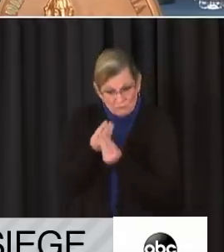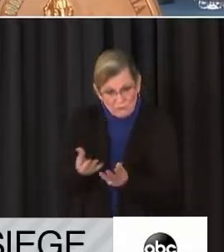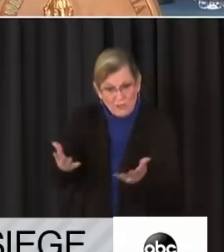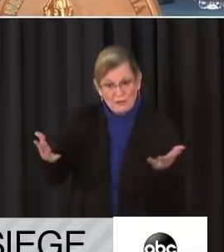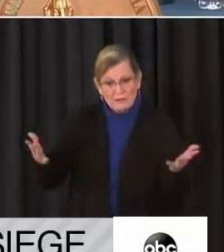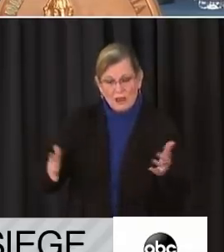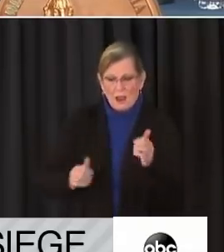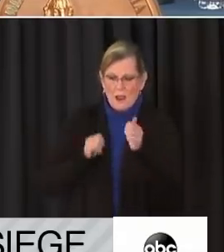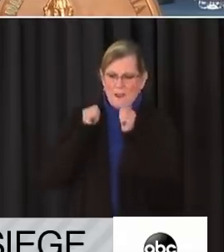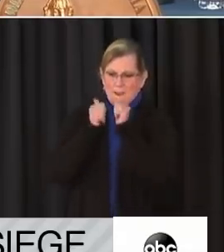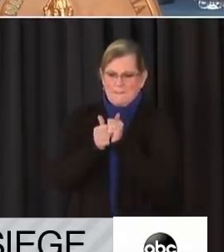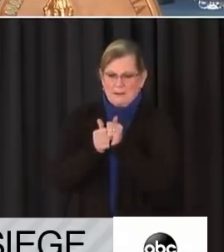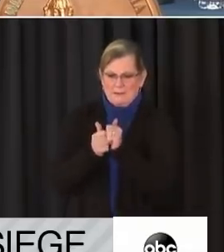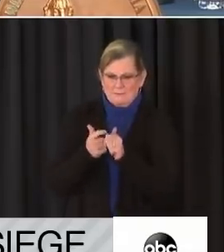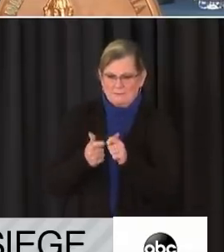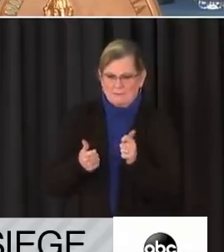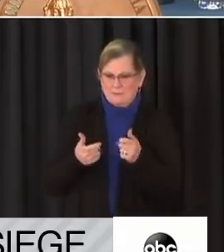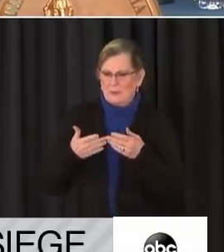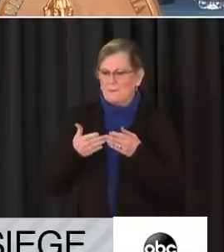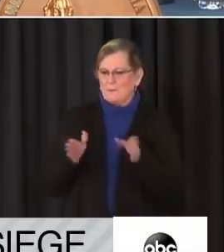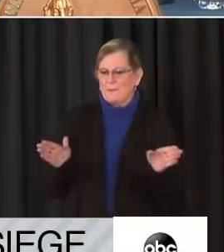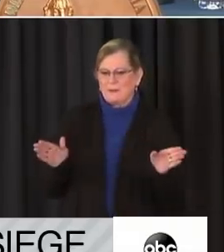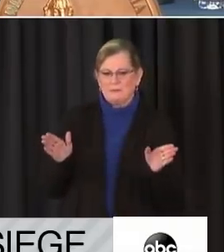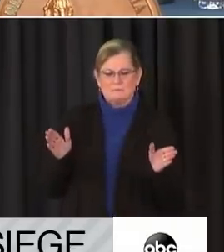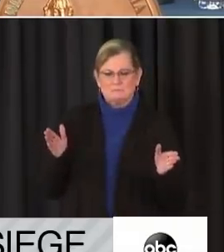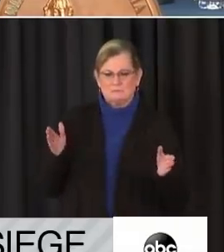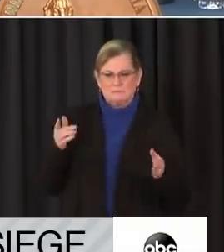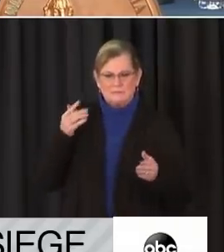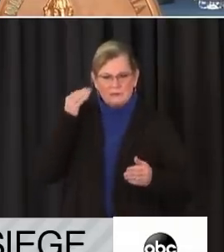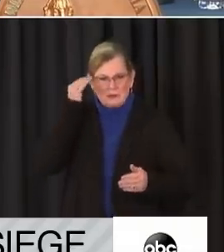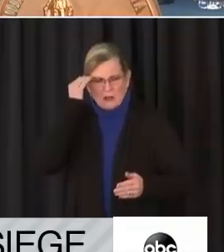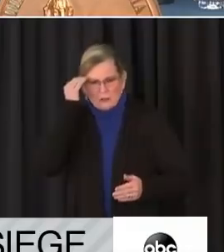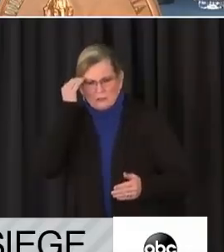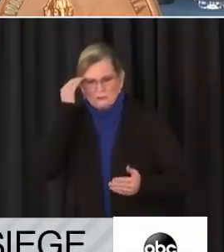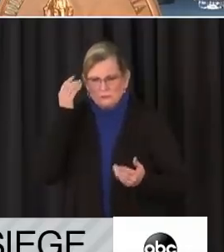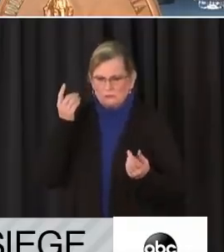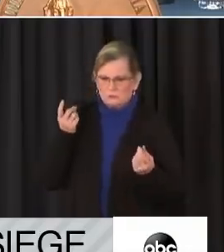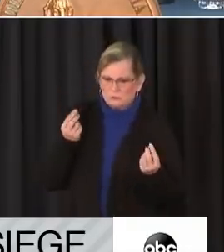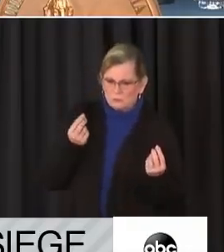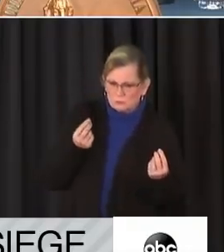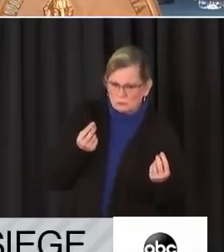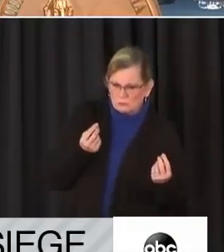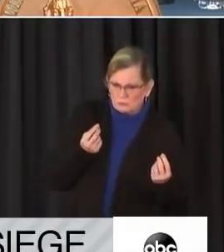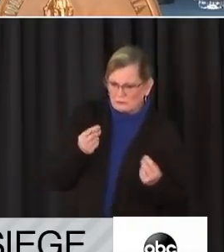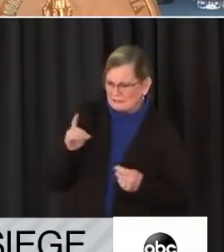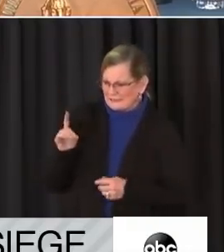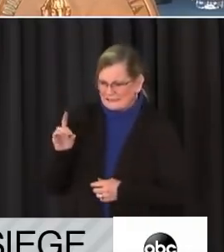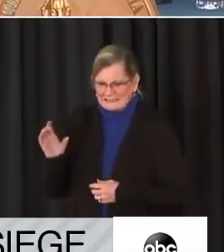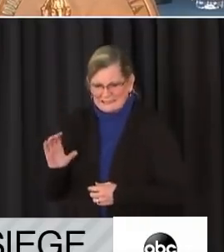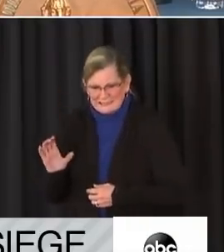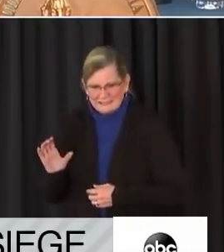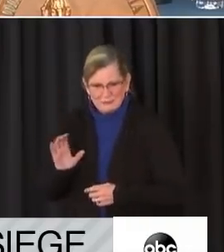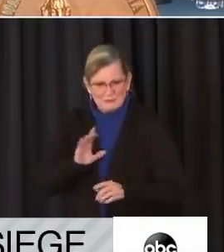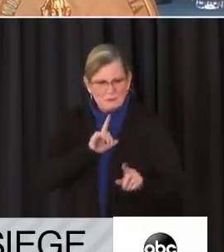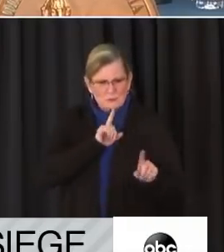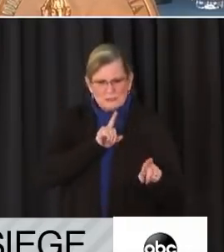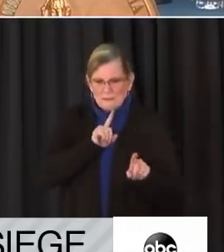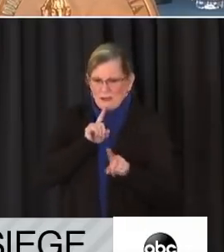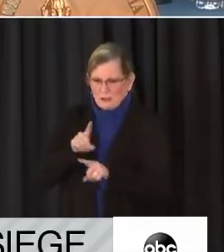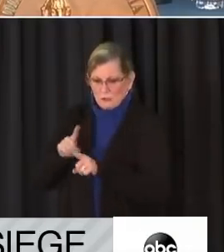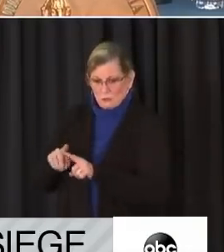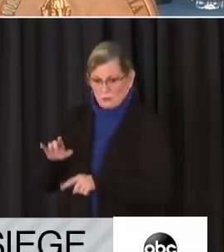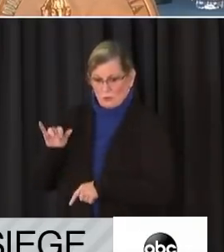update to provide the public with the district's posture and update on the acts of domestic